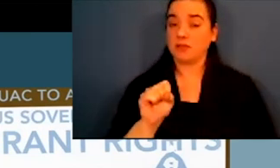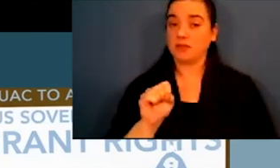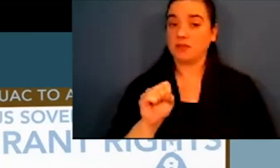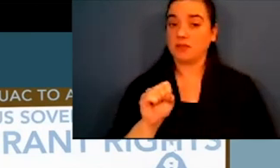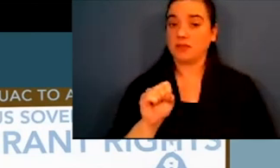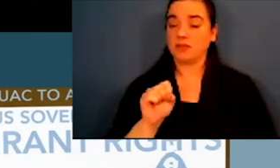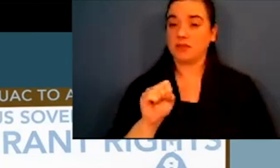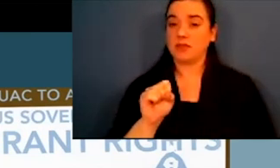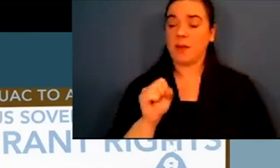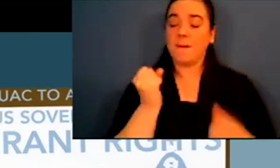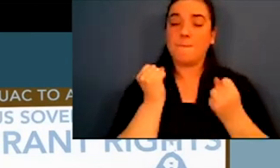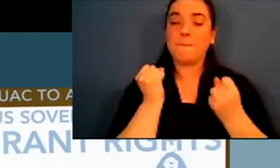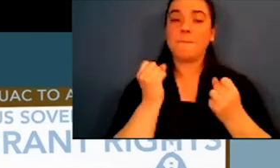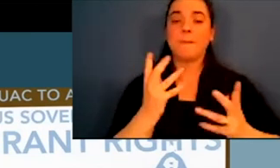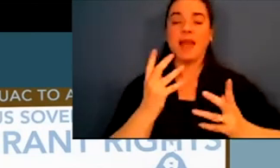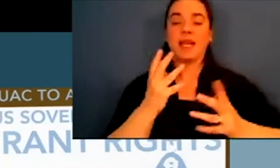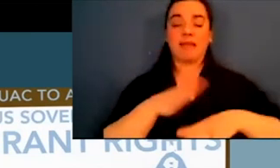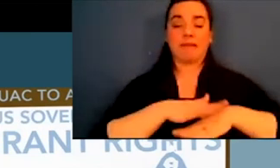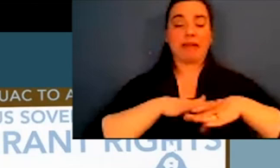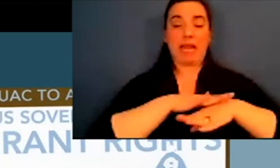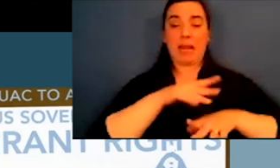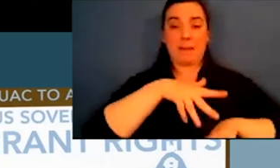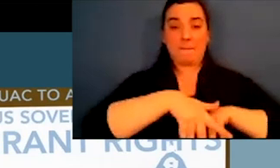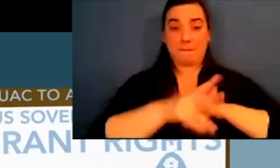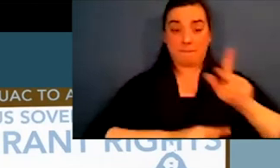further hurt us culturally in the United States.